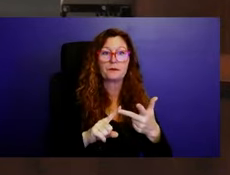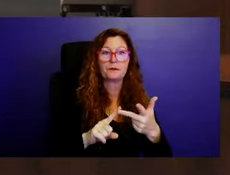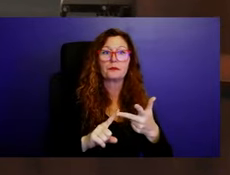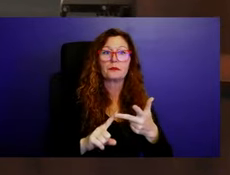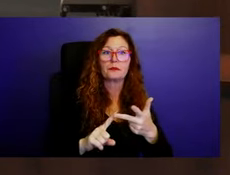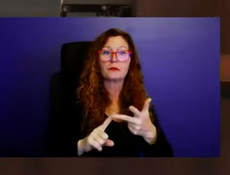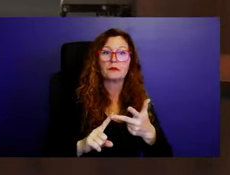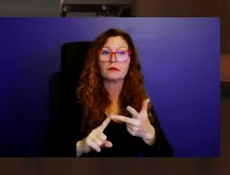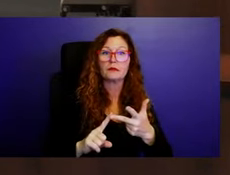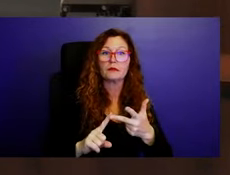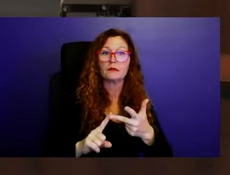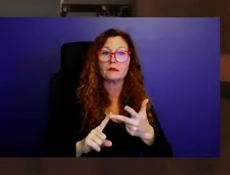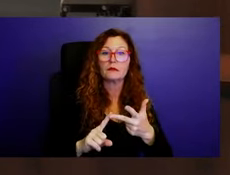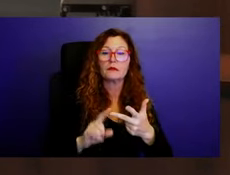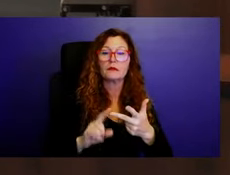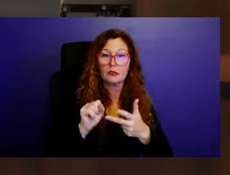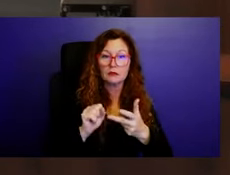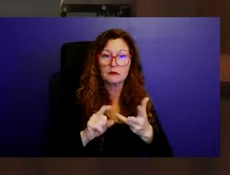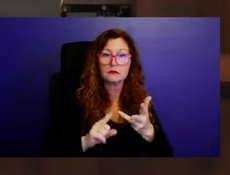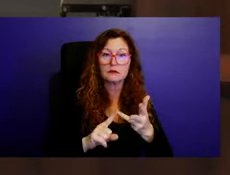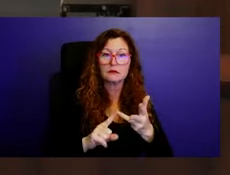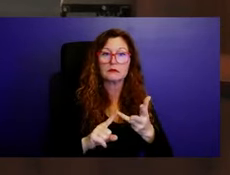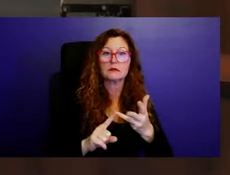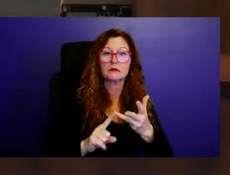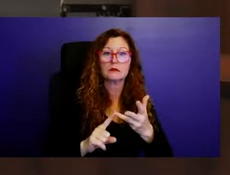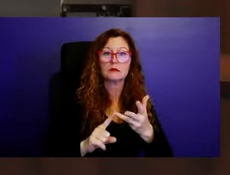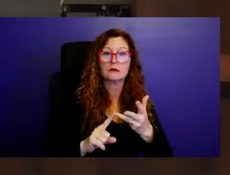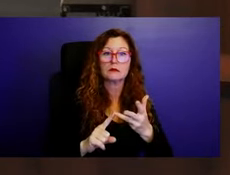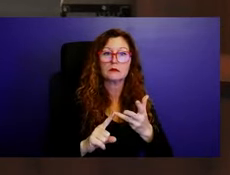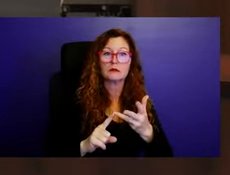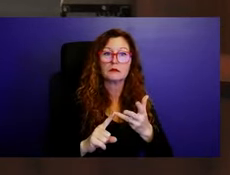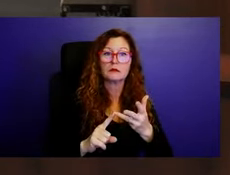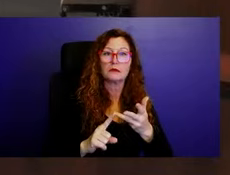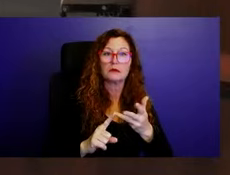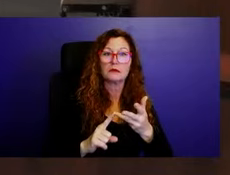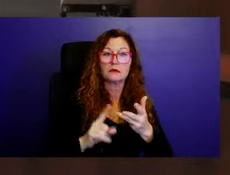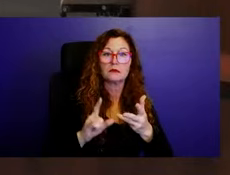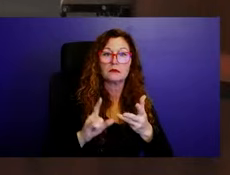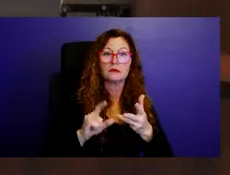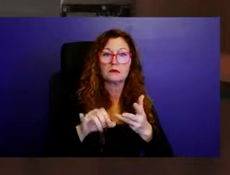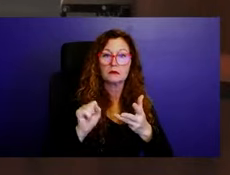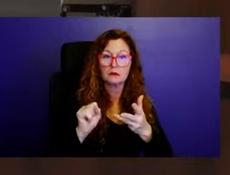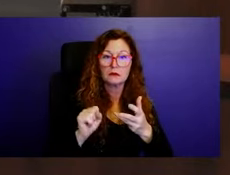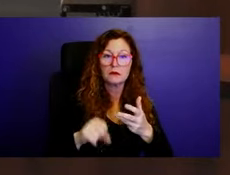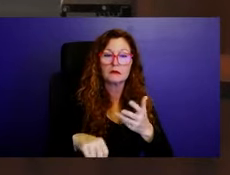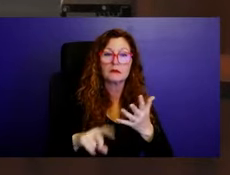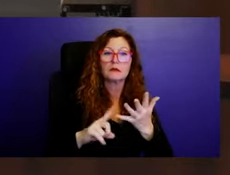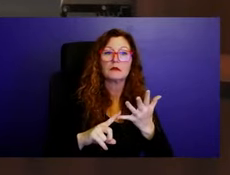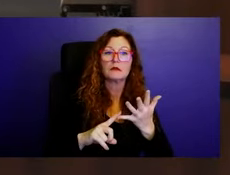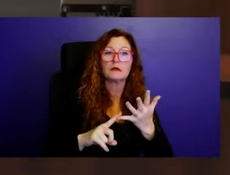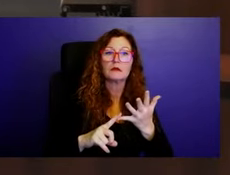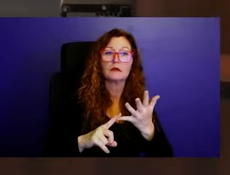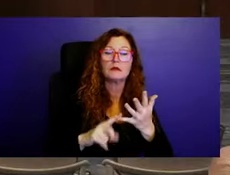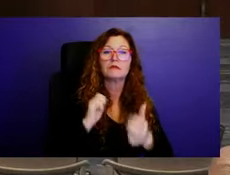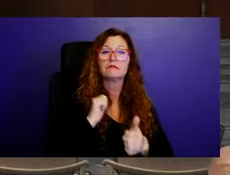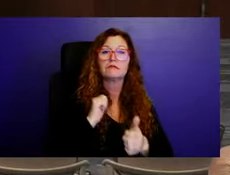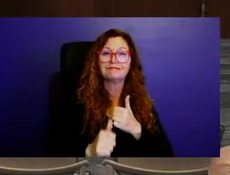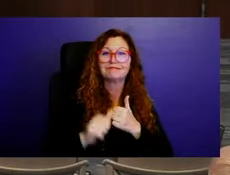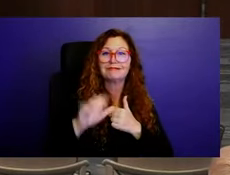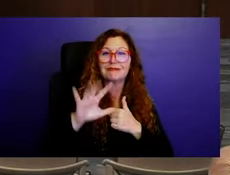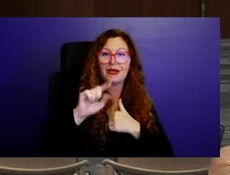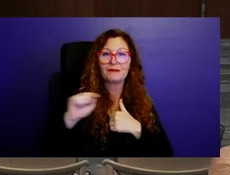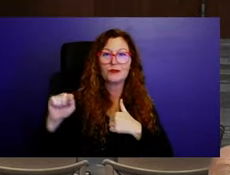Mayor Terrican. Yes. Vice Mayor Panserga. Okay. Yes. The votes five, zero. All right.